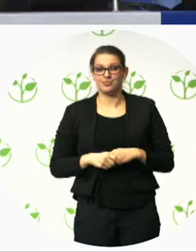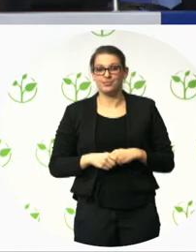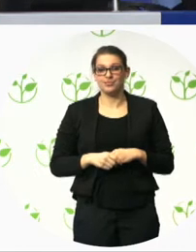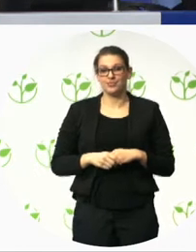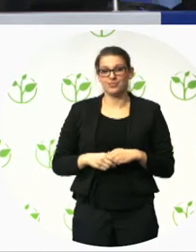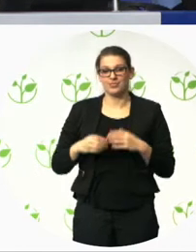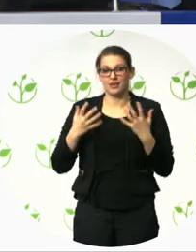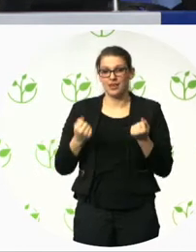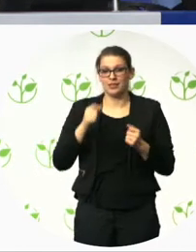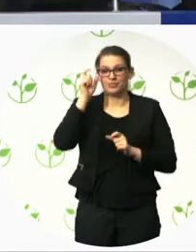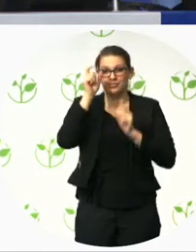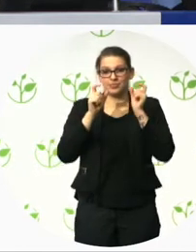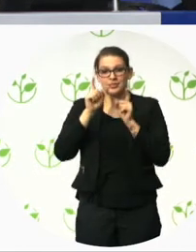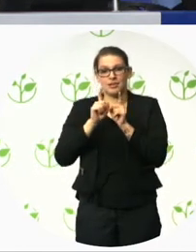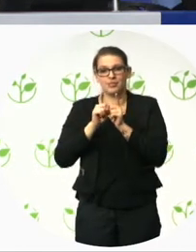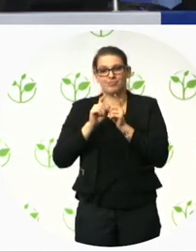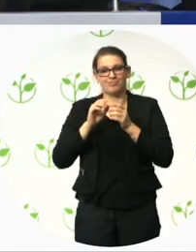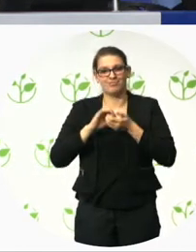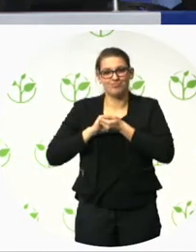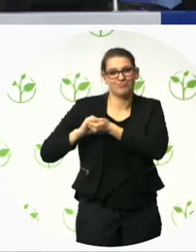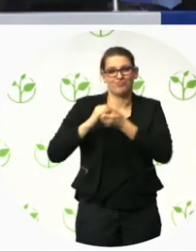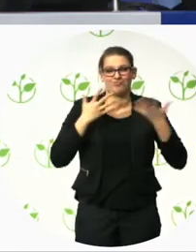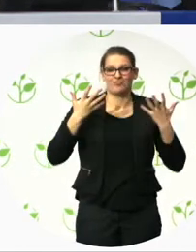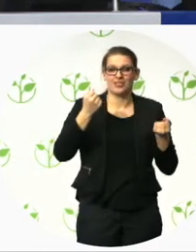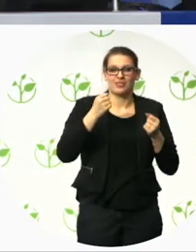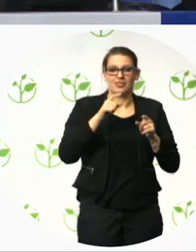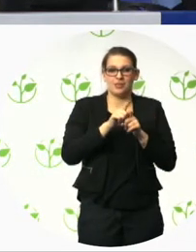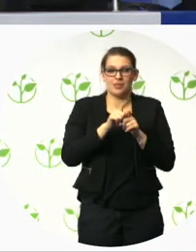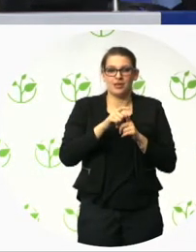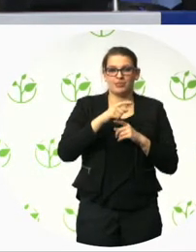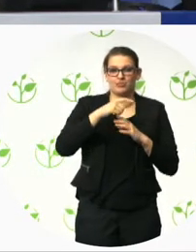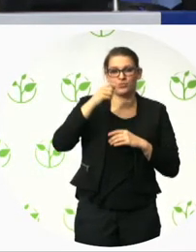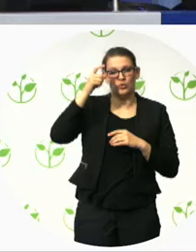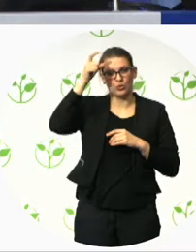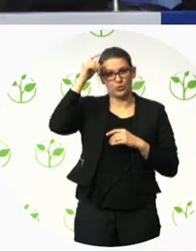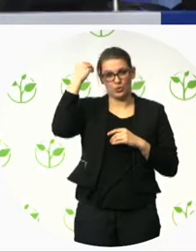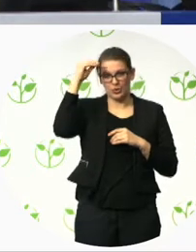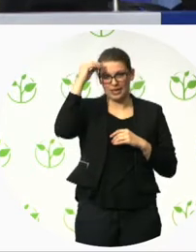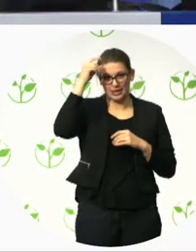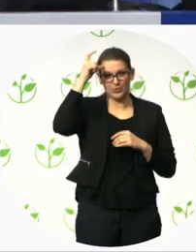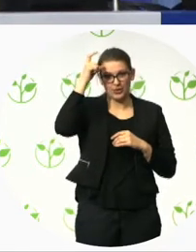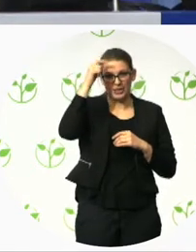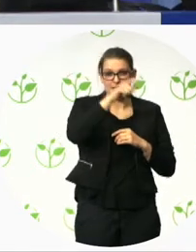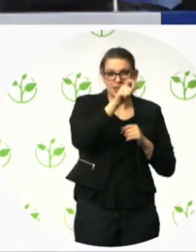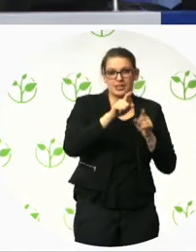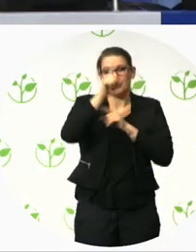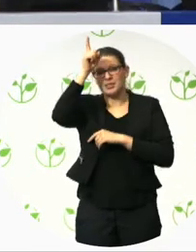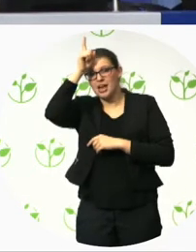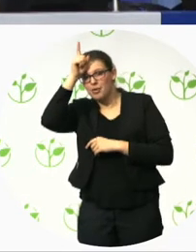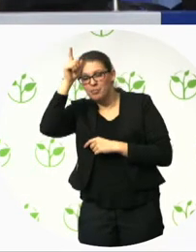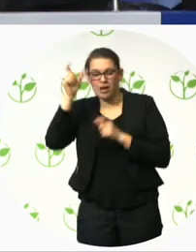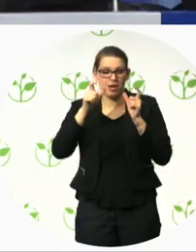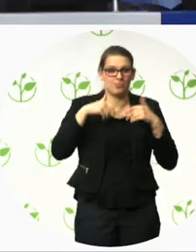grow old together. Um, in the neighborhood there will also be inclusive shops and restaurants where people with disabilities,